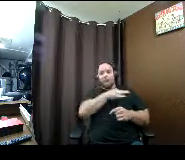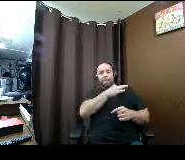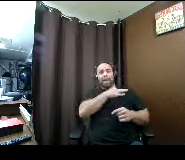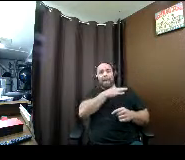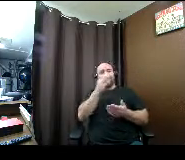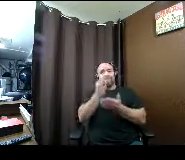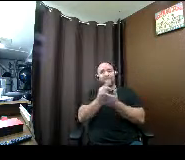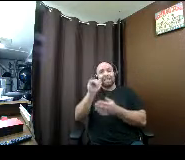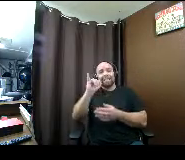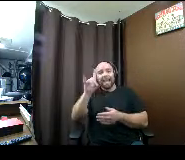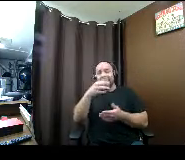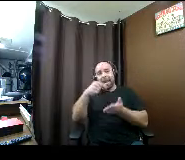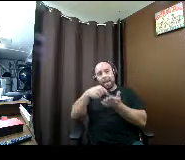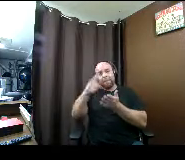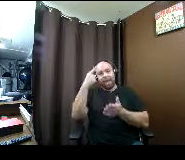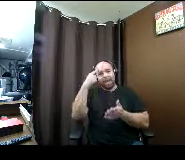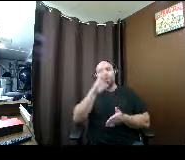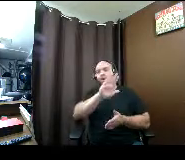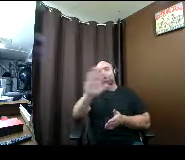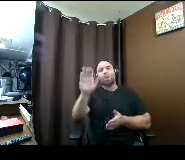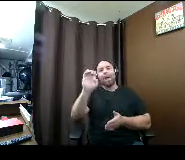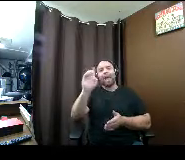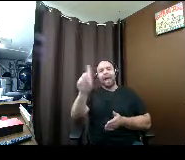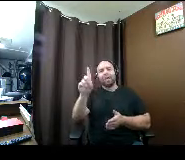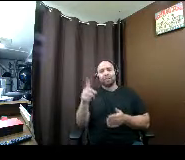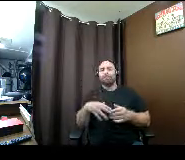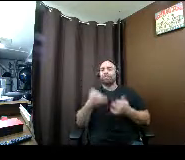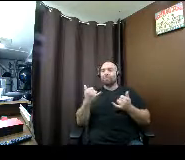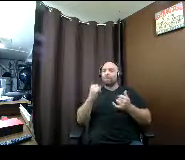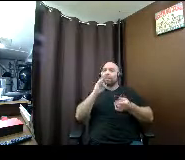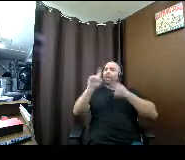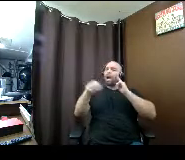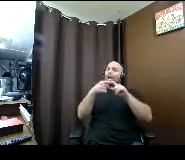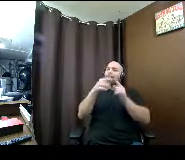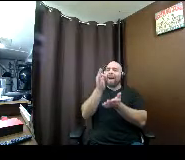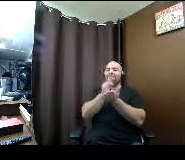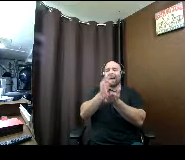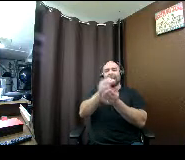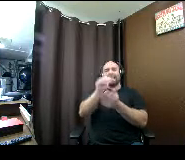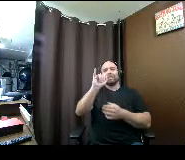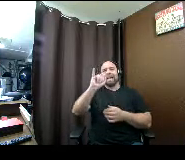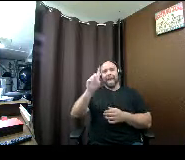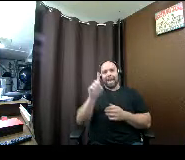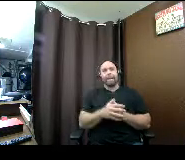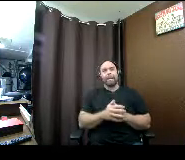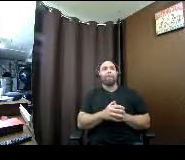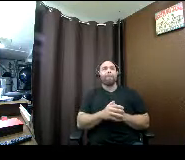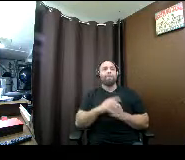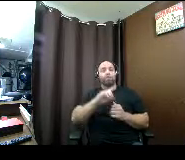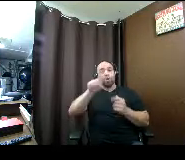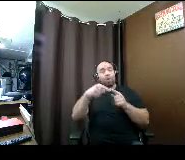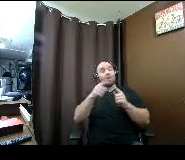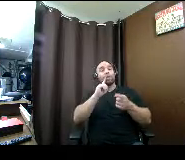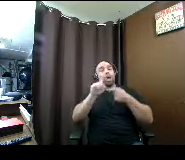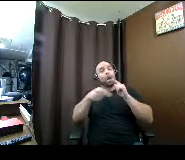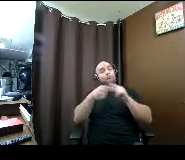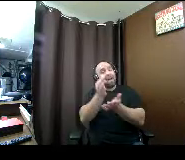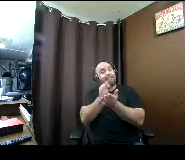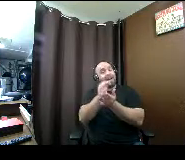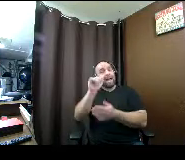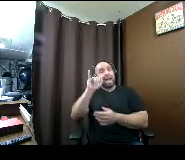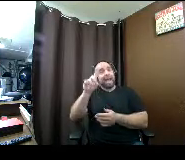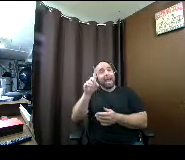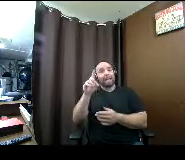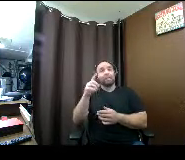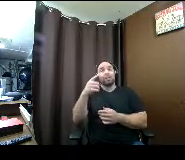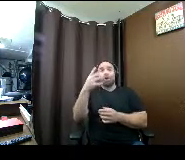for your education so let's talk about financial aid when we talk about financial aid it is four